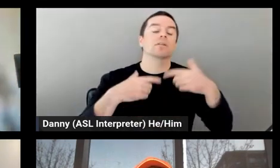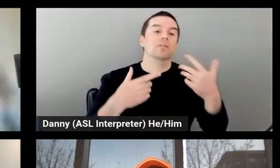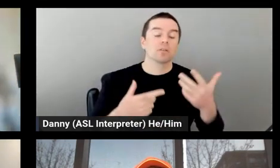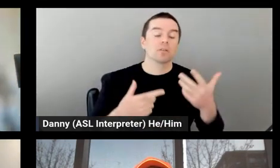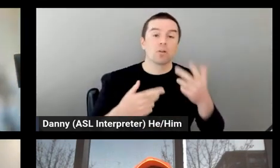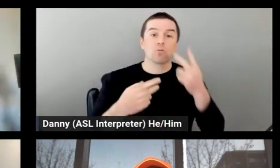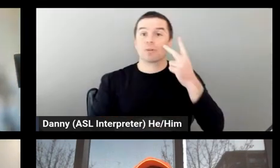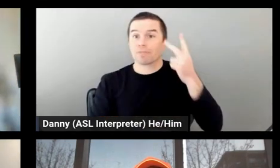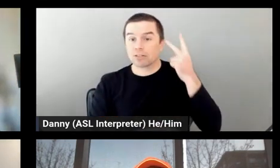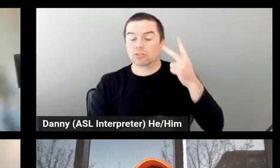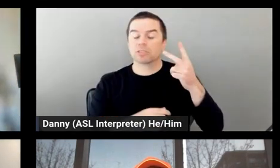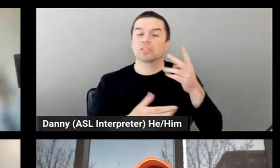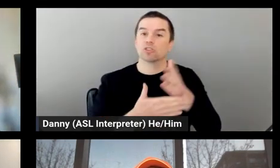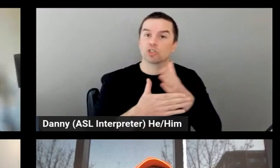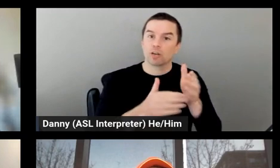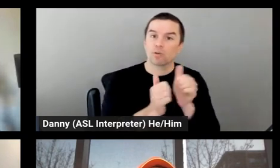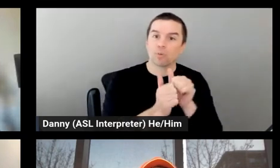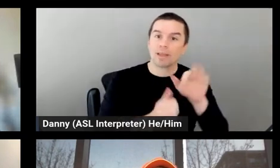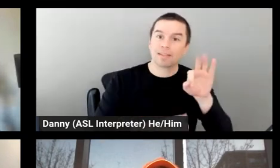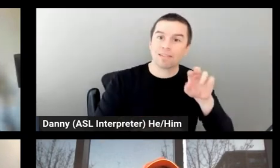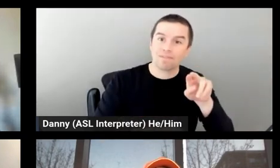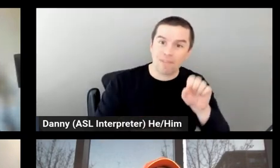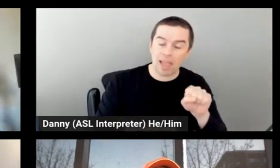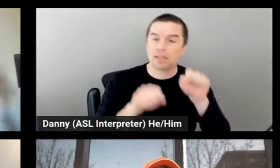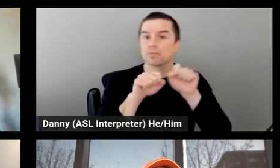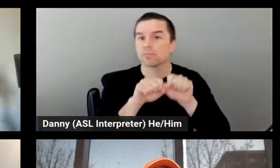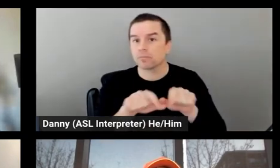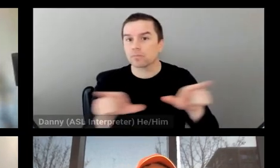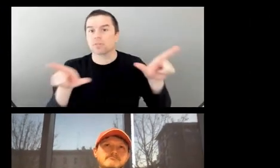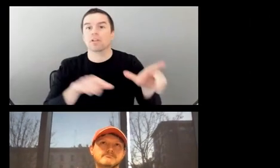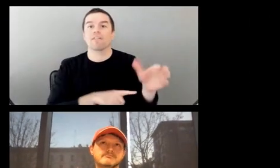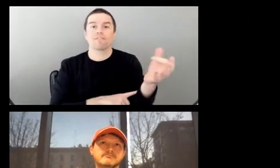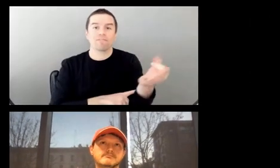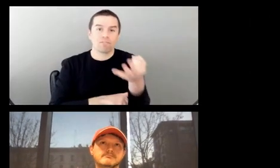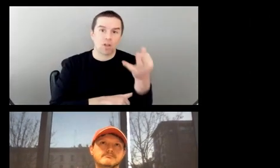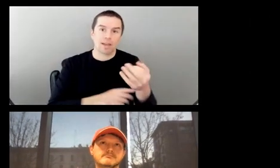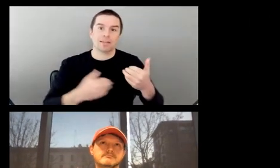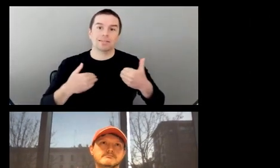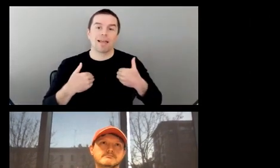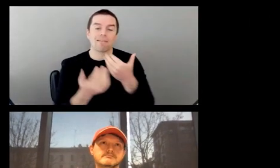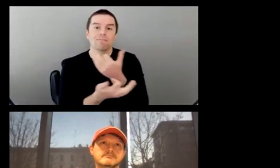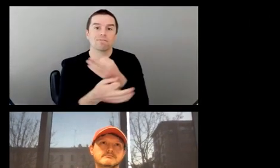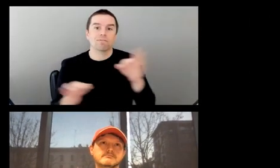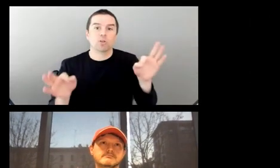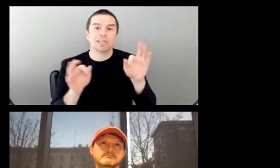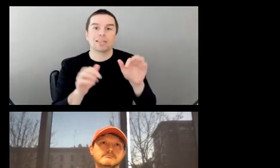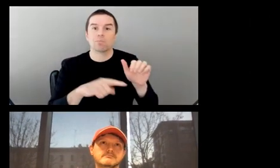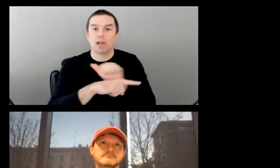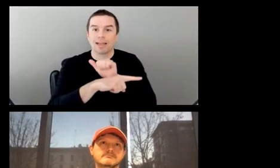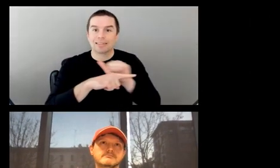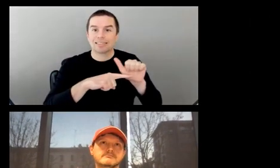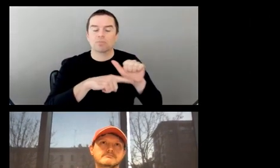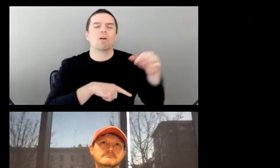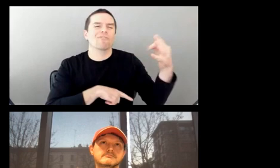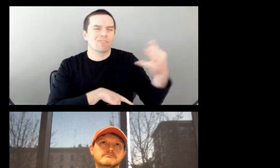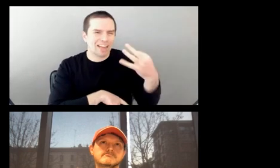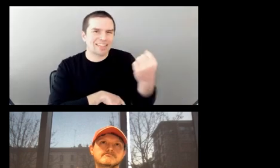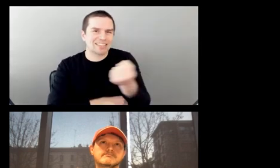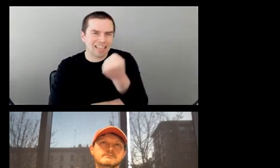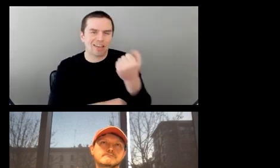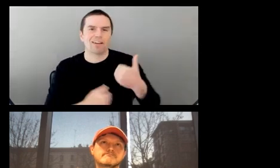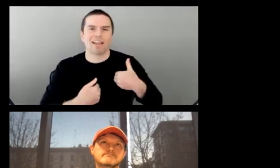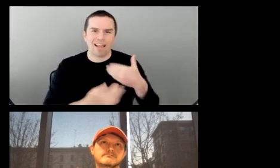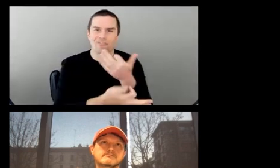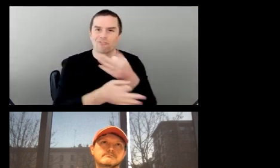on the Fridays, we have what's called the free practice. Or Friday and Saturday, we have these free practices and these